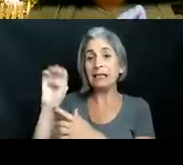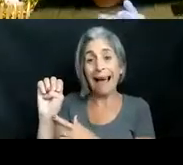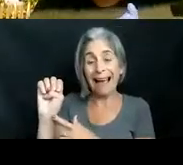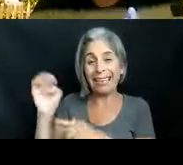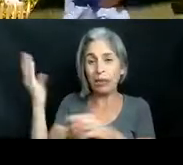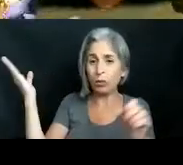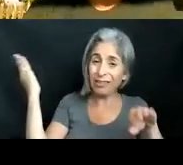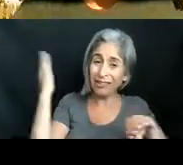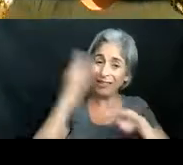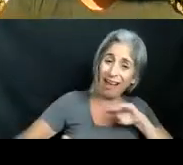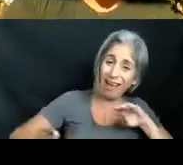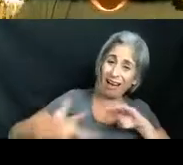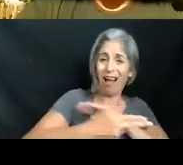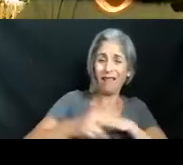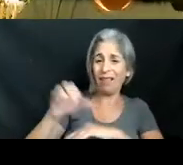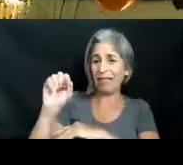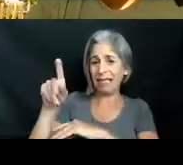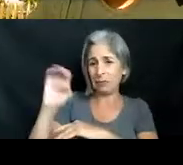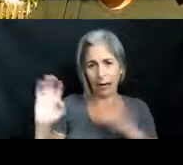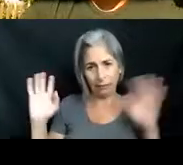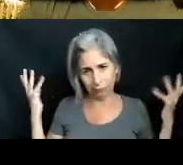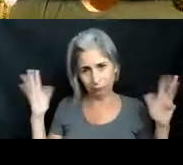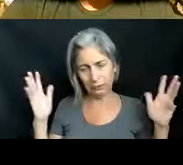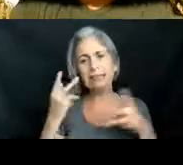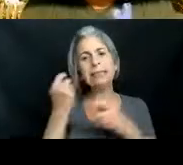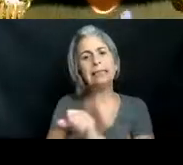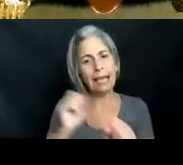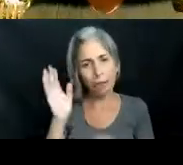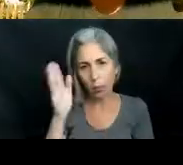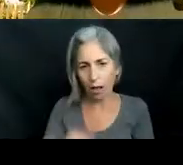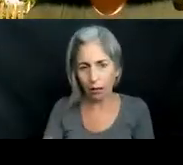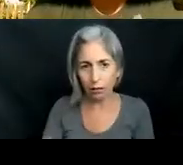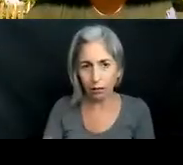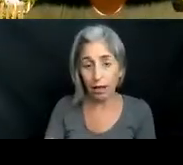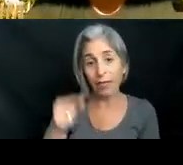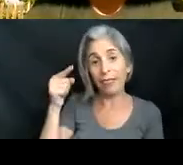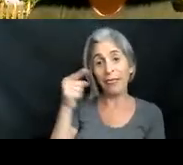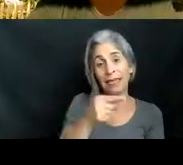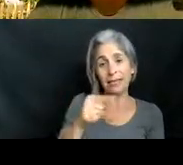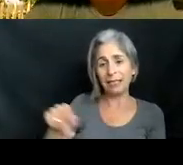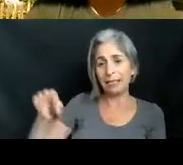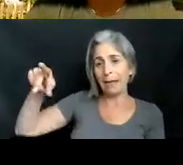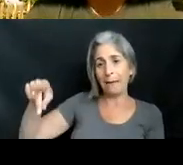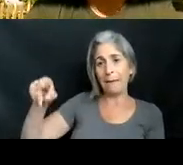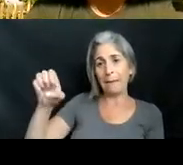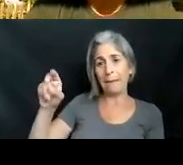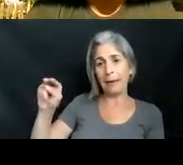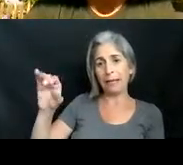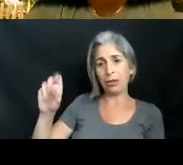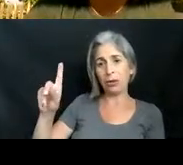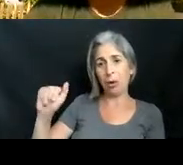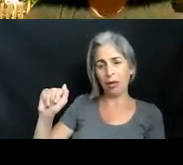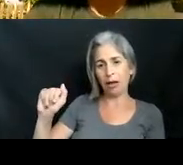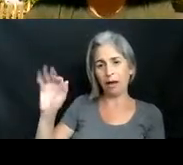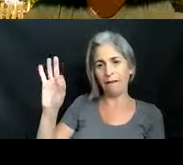Here is a very cool gif that we have. This is actually in Pensacola, Pensacola, Florida, and this is just a